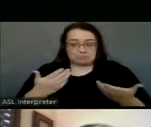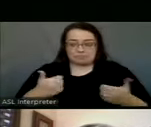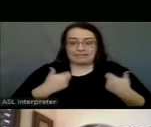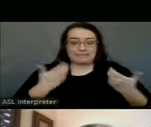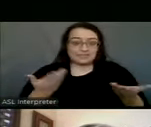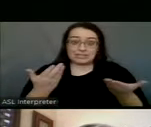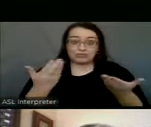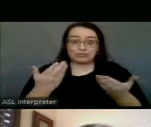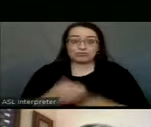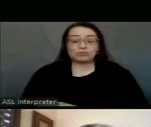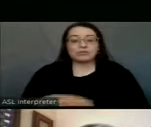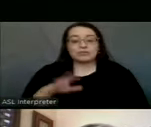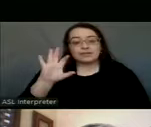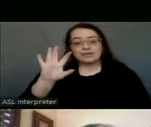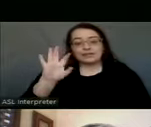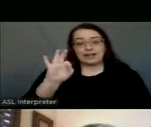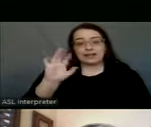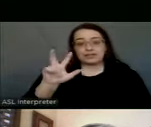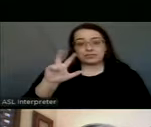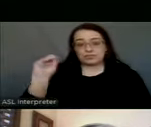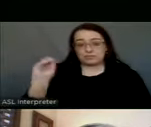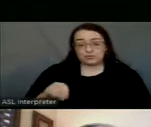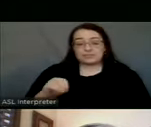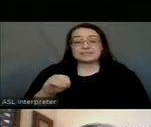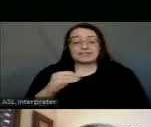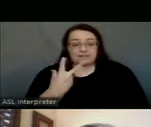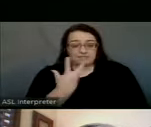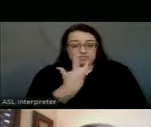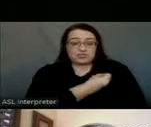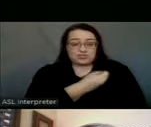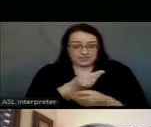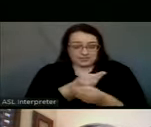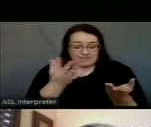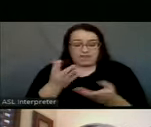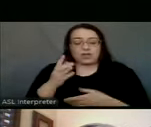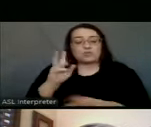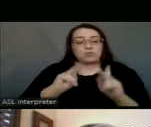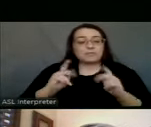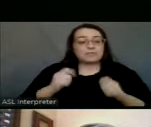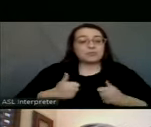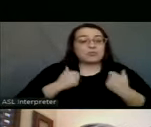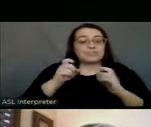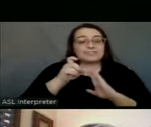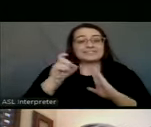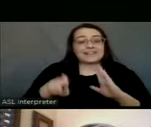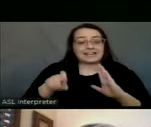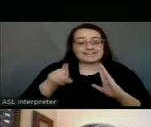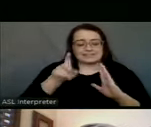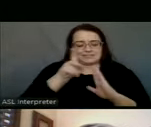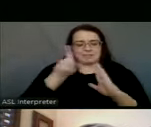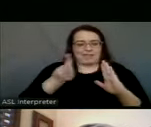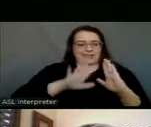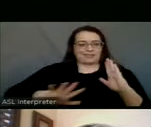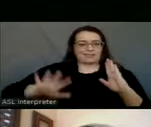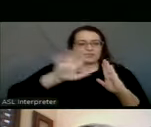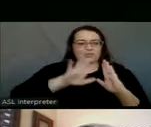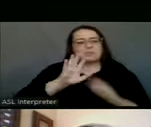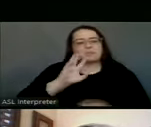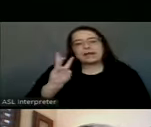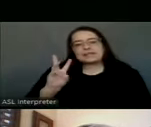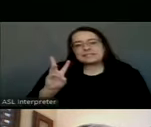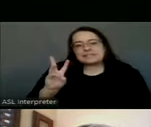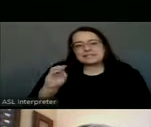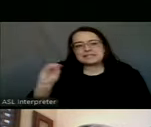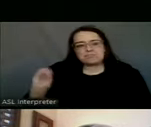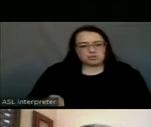Randall County. 93% of the vaccine has been given to people who live in the Texas Panhandle, and only around 6%